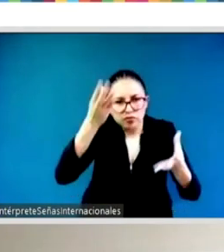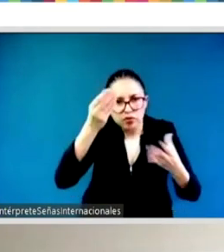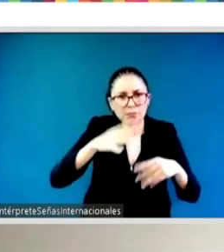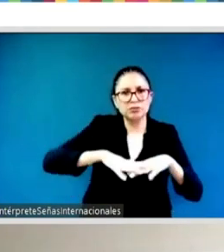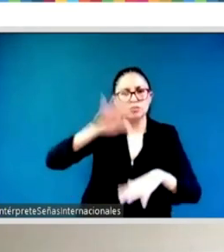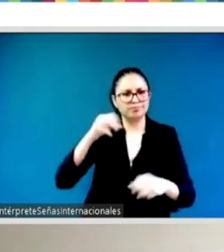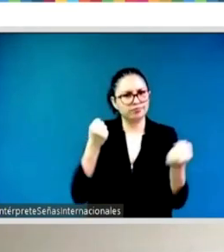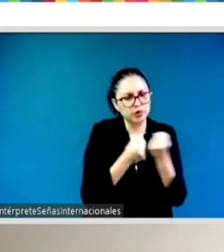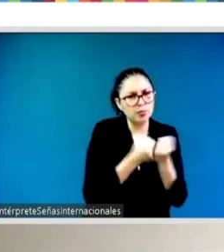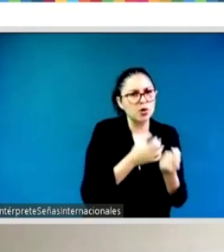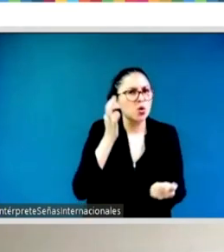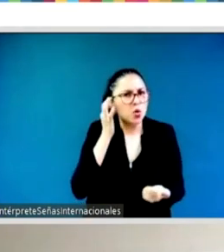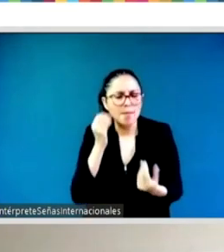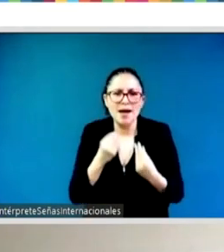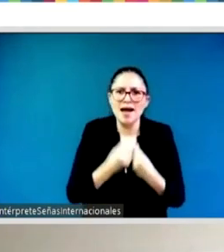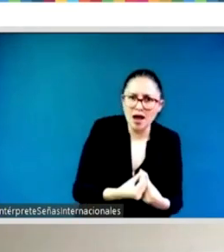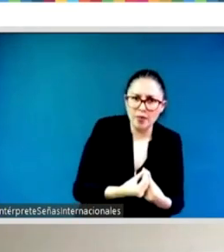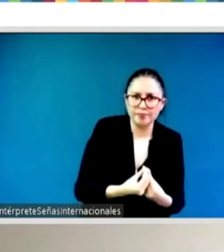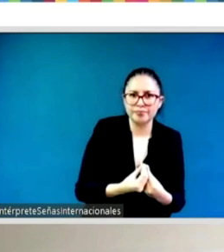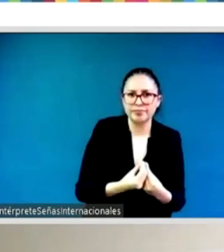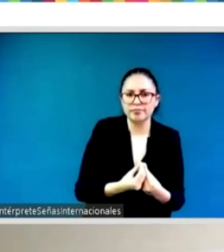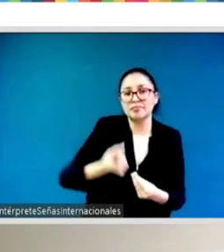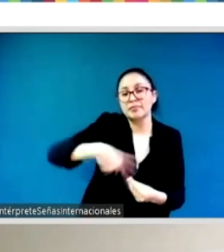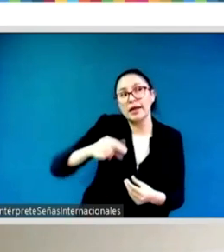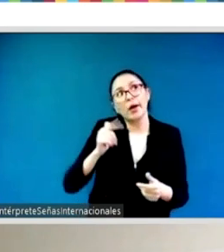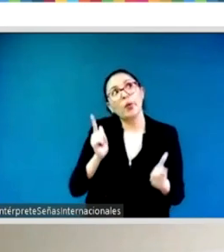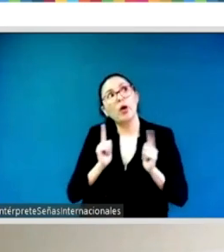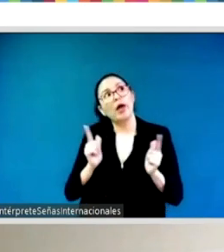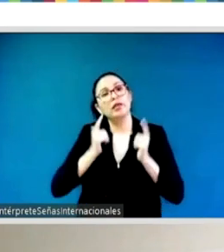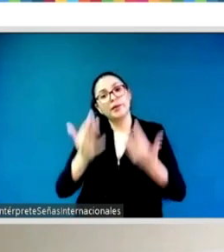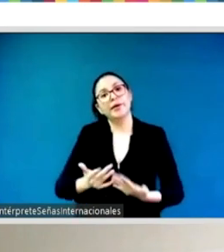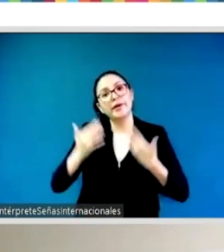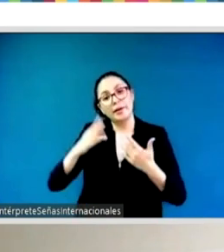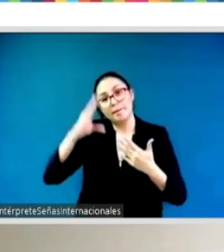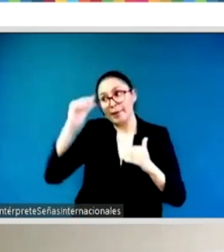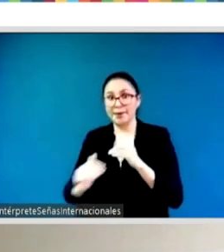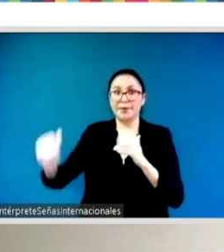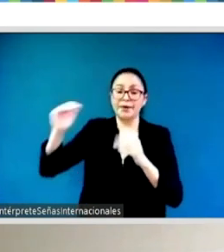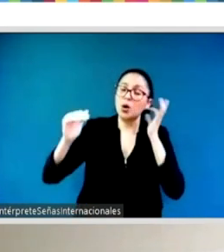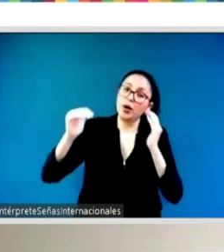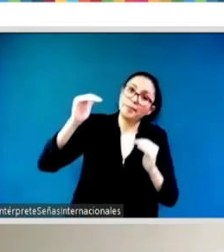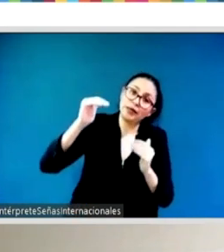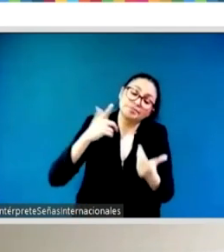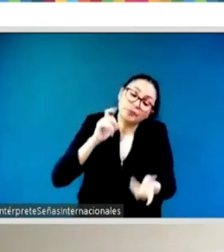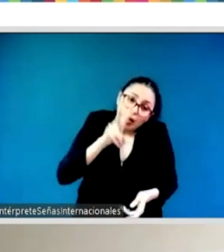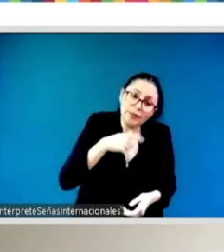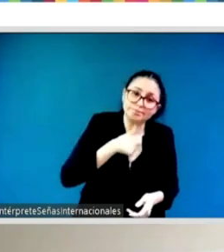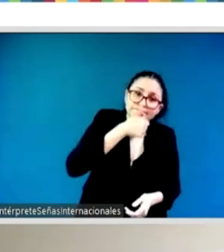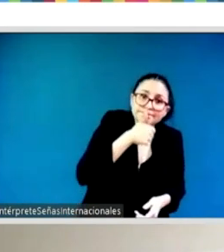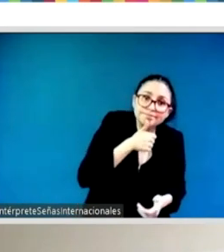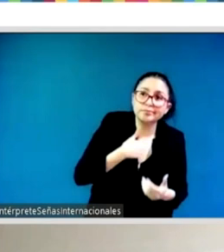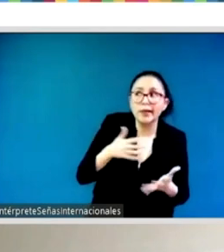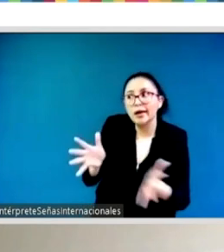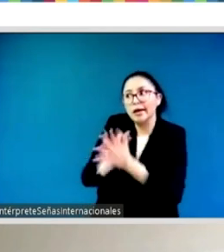oh no i only have to to be in women topics no we have to be in the main topics in the